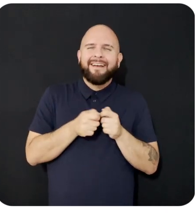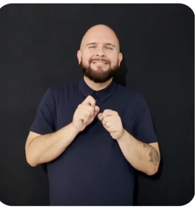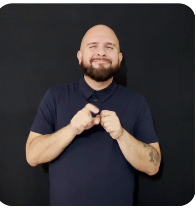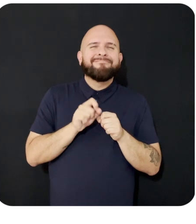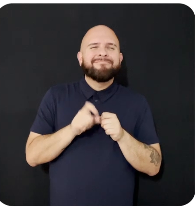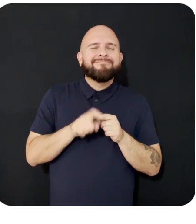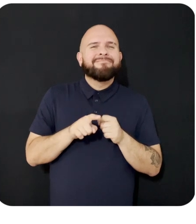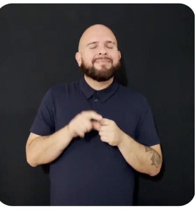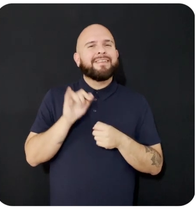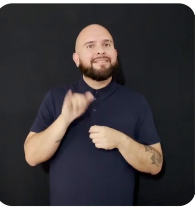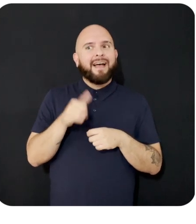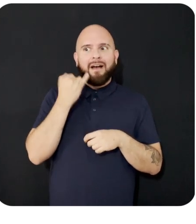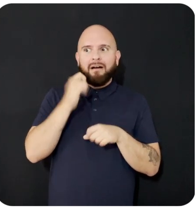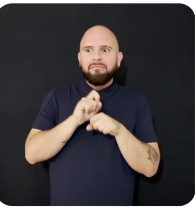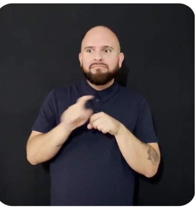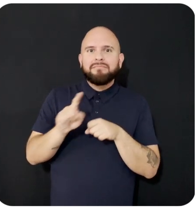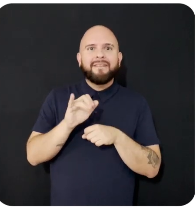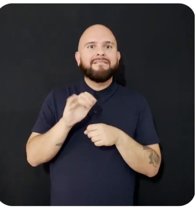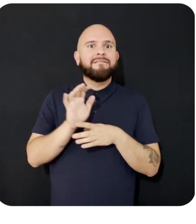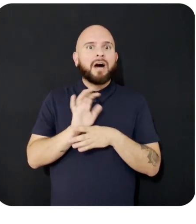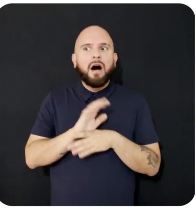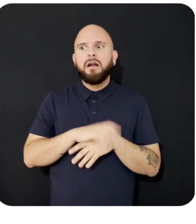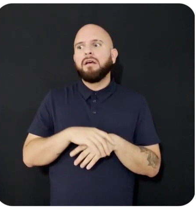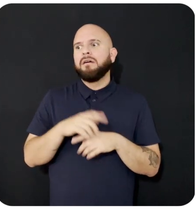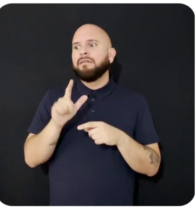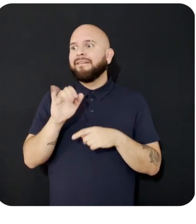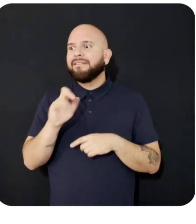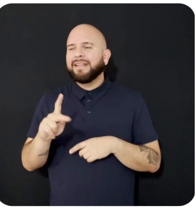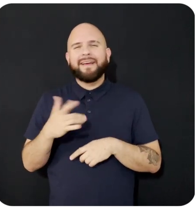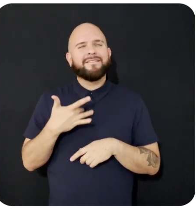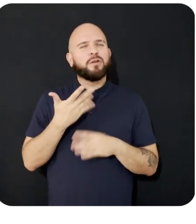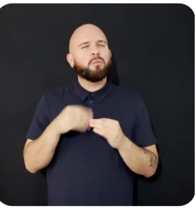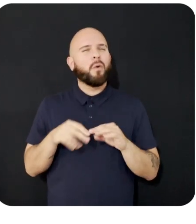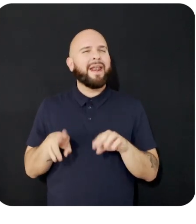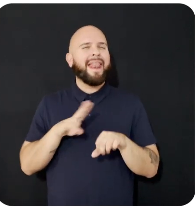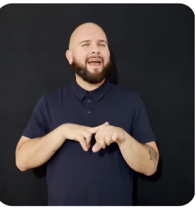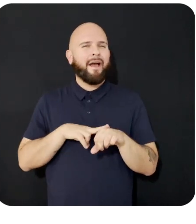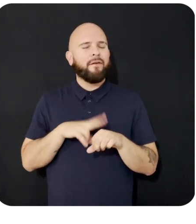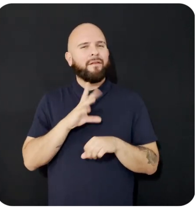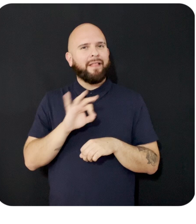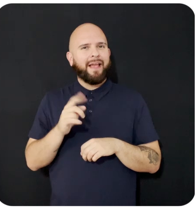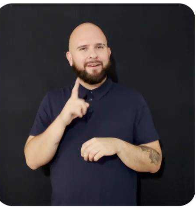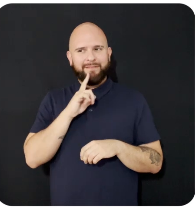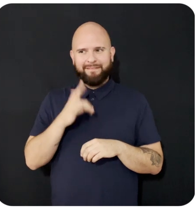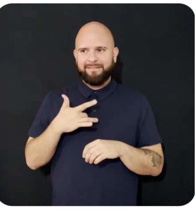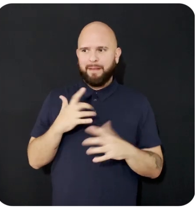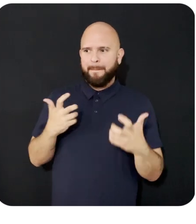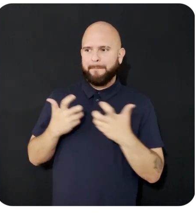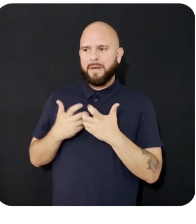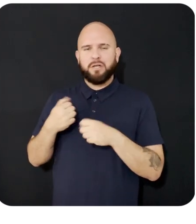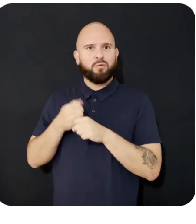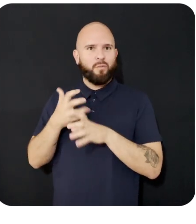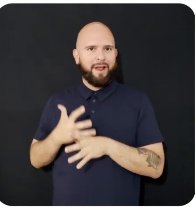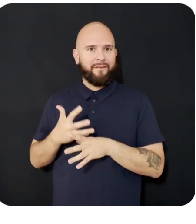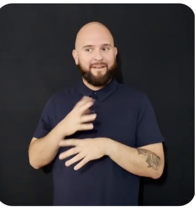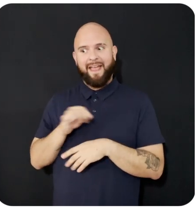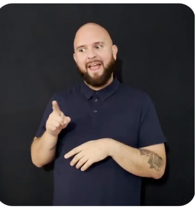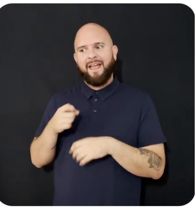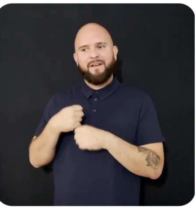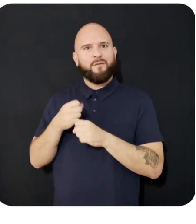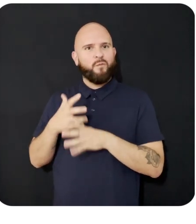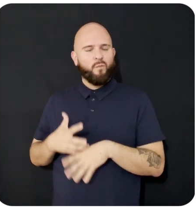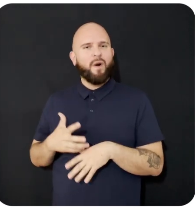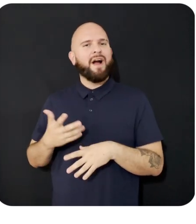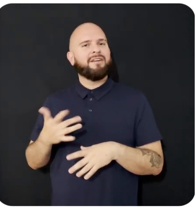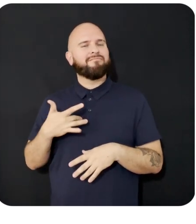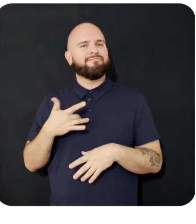more natural and more similar to the real creator, while providing creator value exchange in return. To